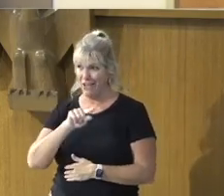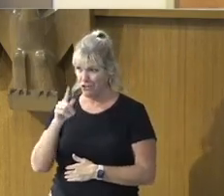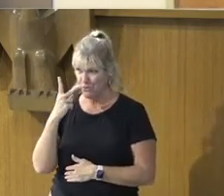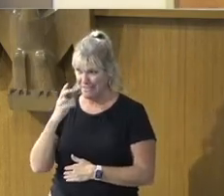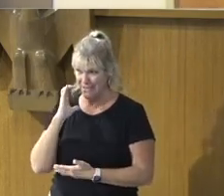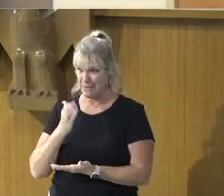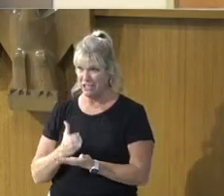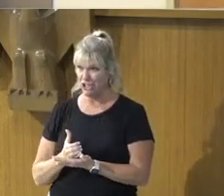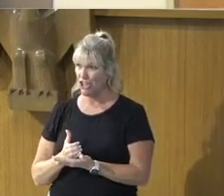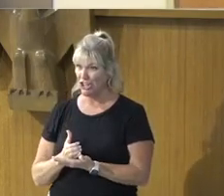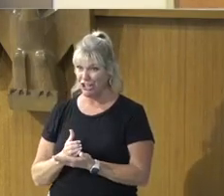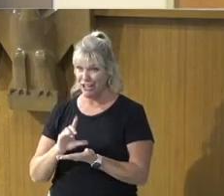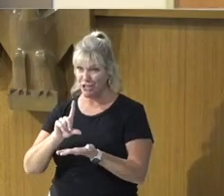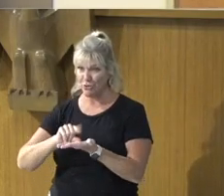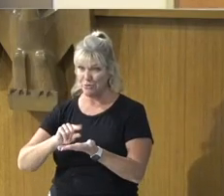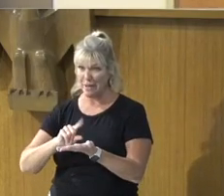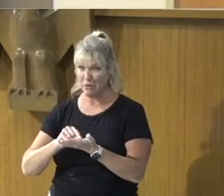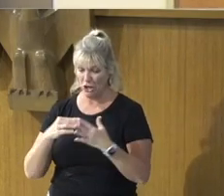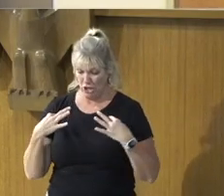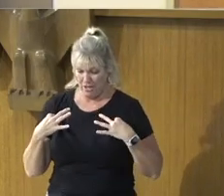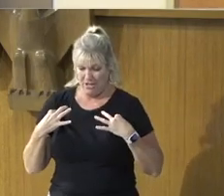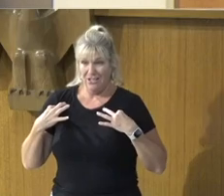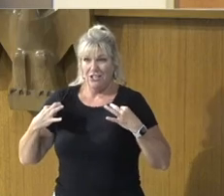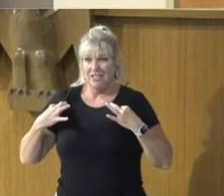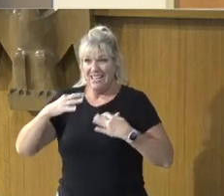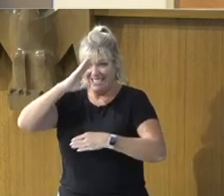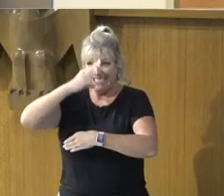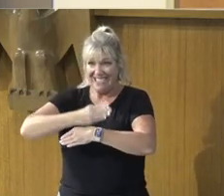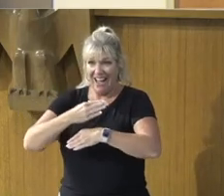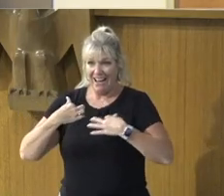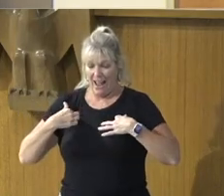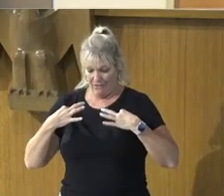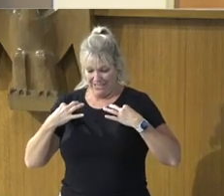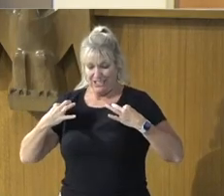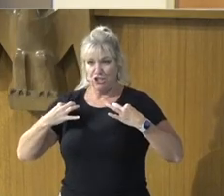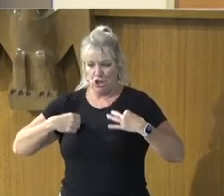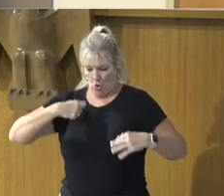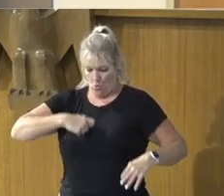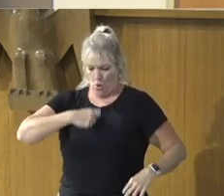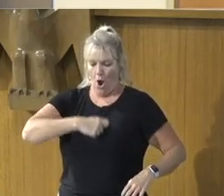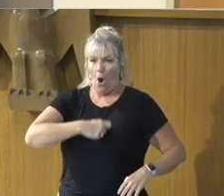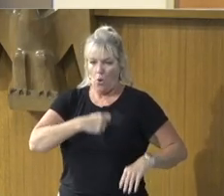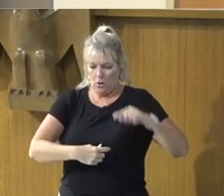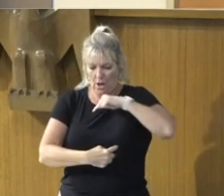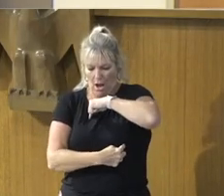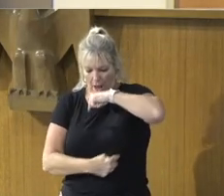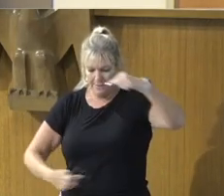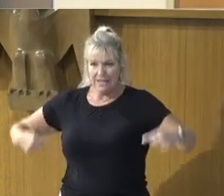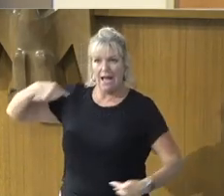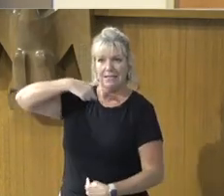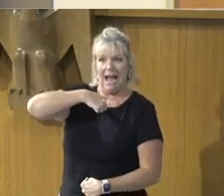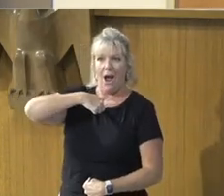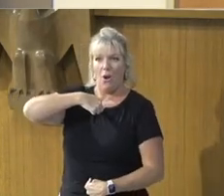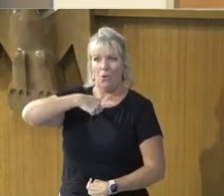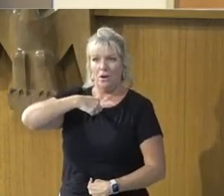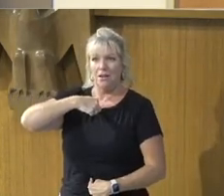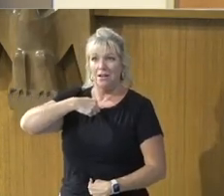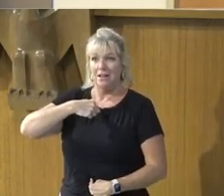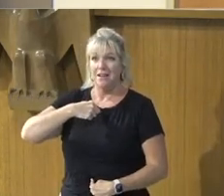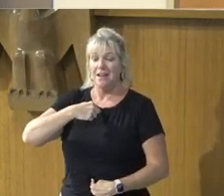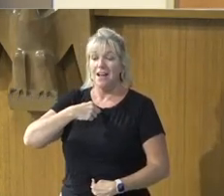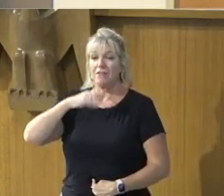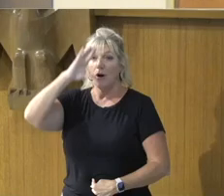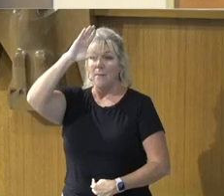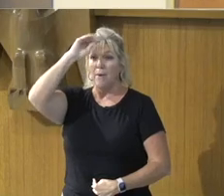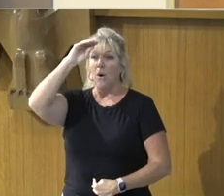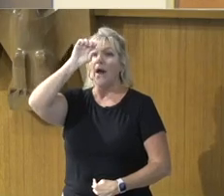The t-shirt, The That she had, For her son, That she, Wrote on it, In a magic marker, Upside down, So that if his chin,